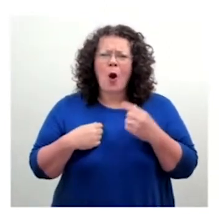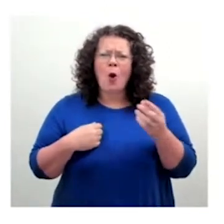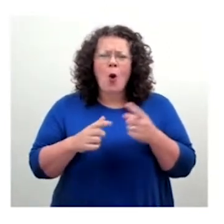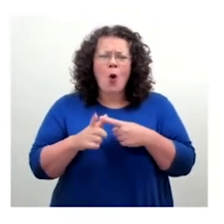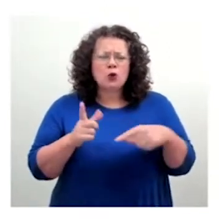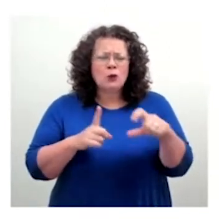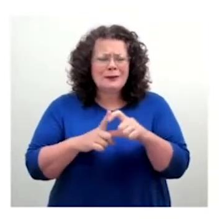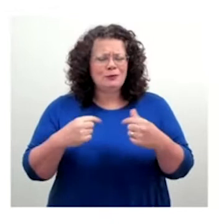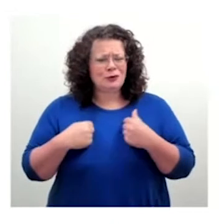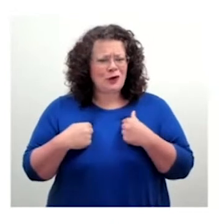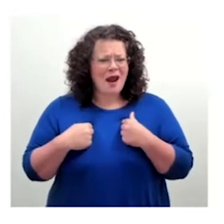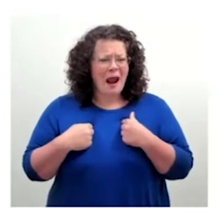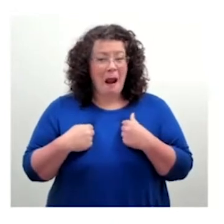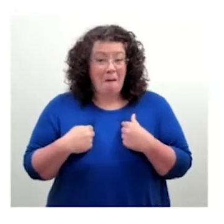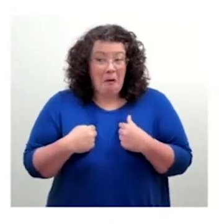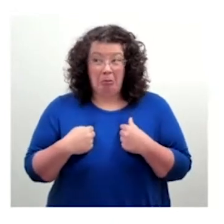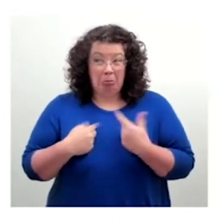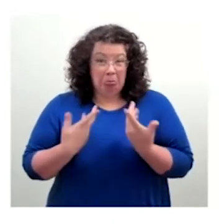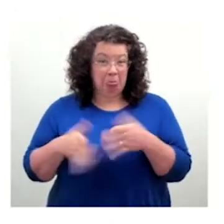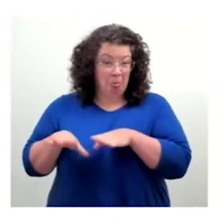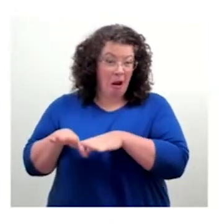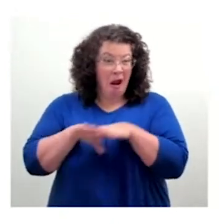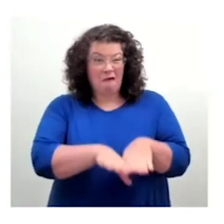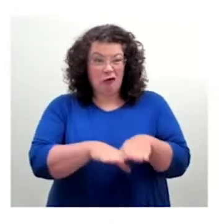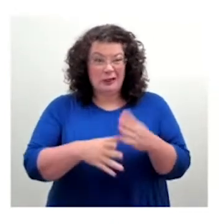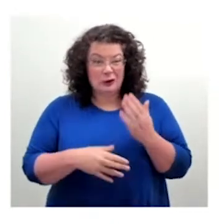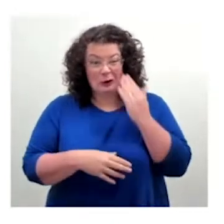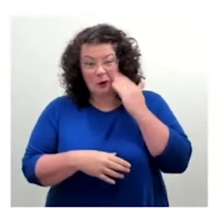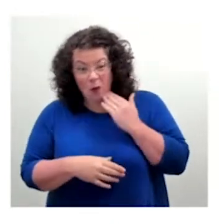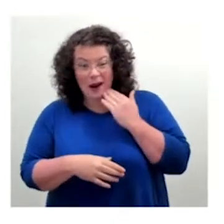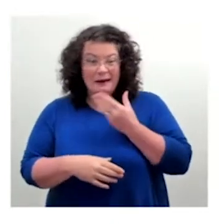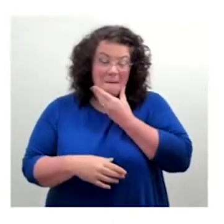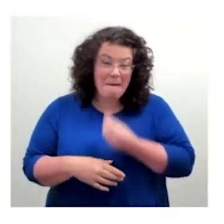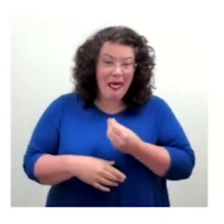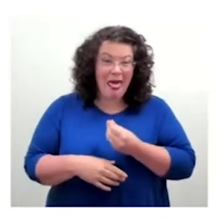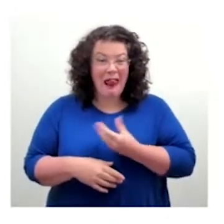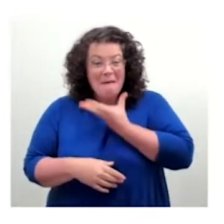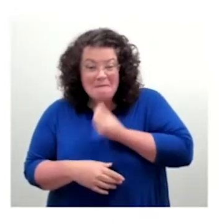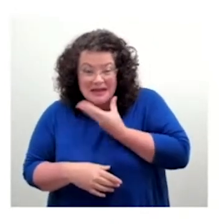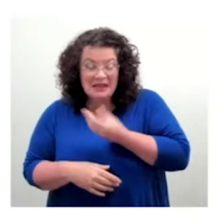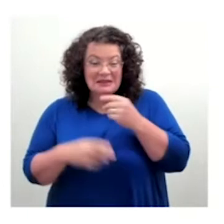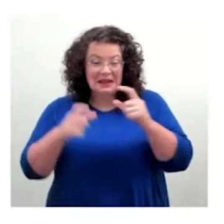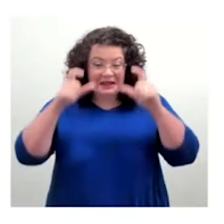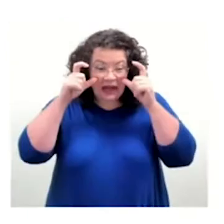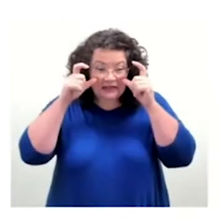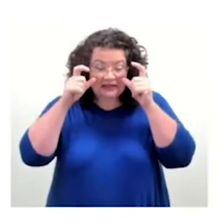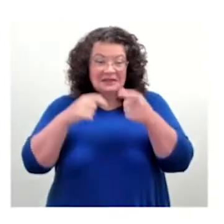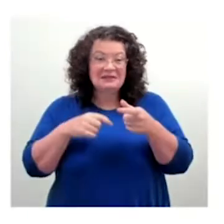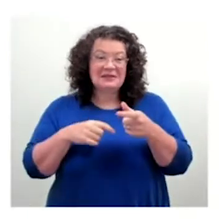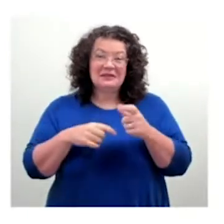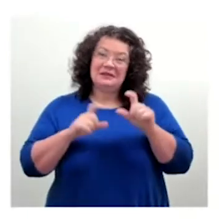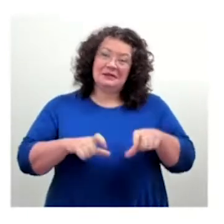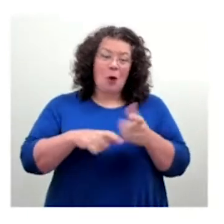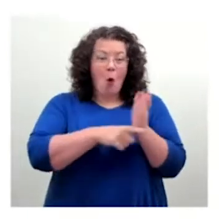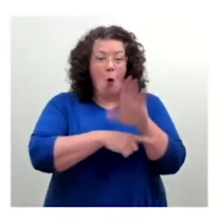sat in a home office with a nice bookshelf behind me. It's actually in front of me, but there's a mirror behind me, so it looks like it's behind me. Anyway.